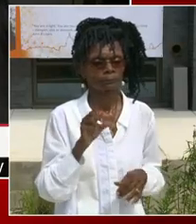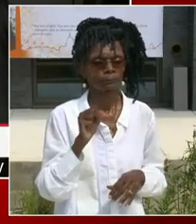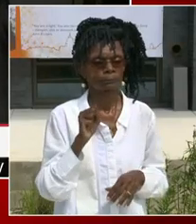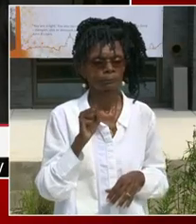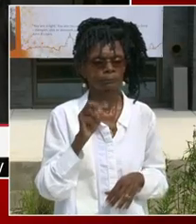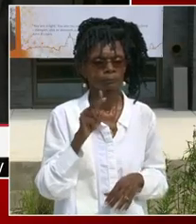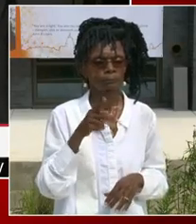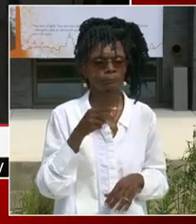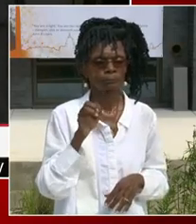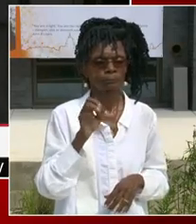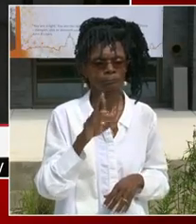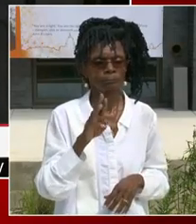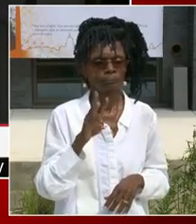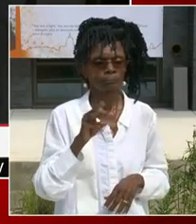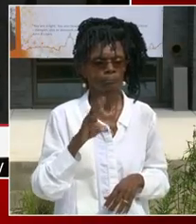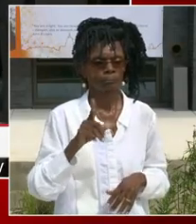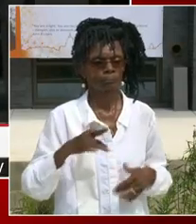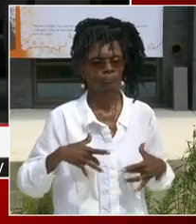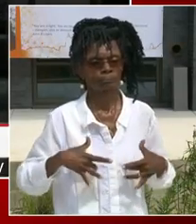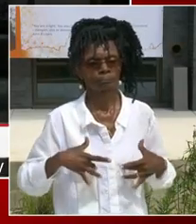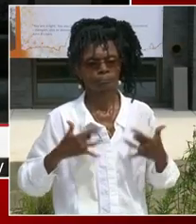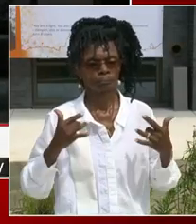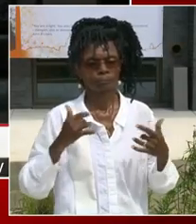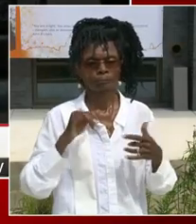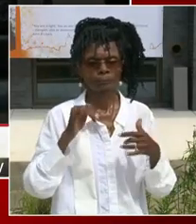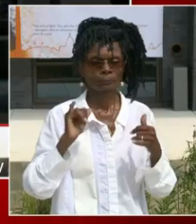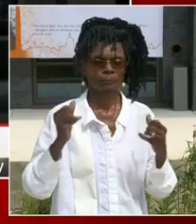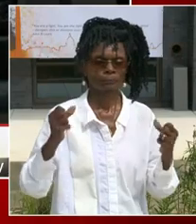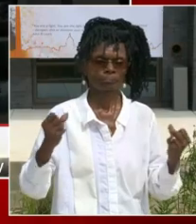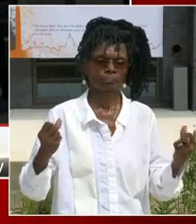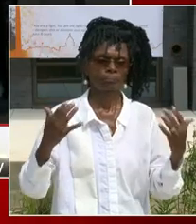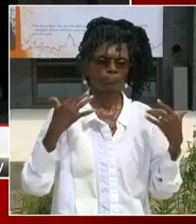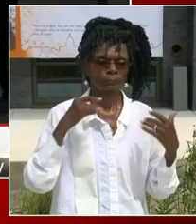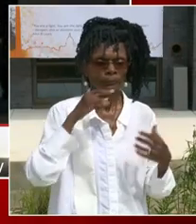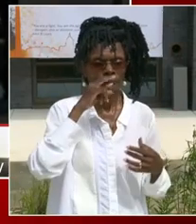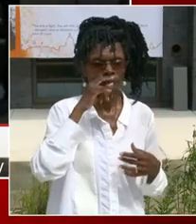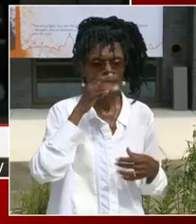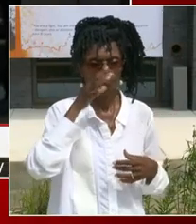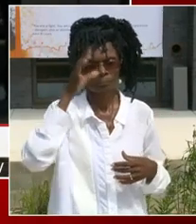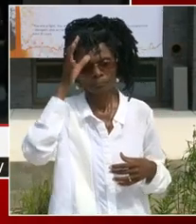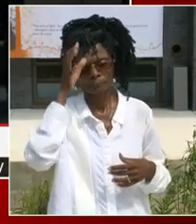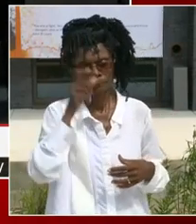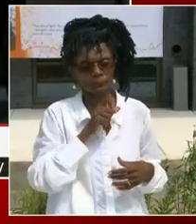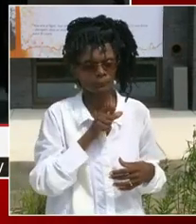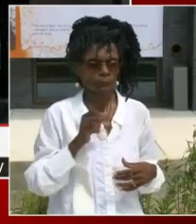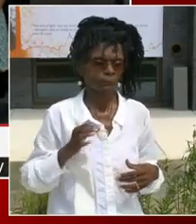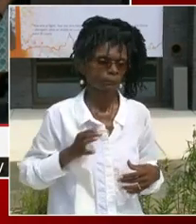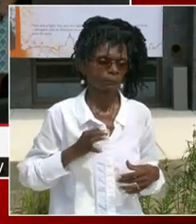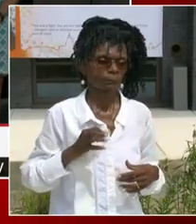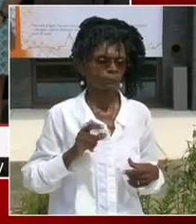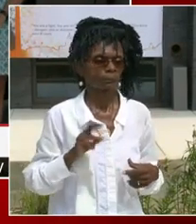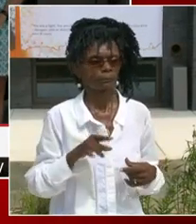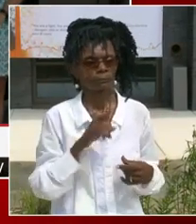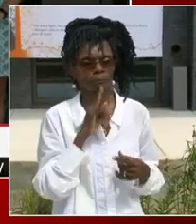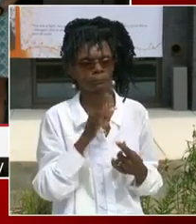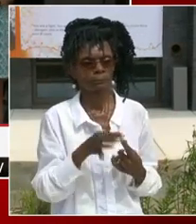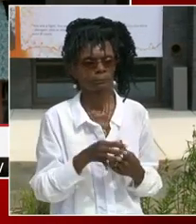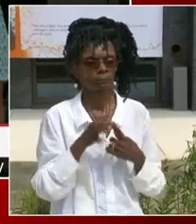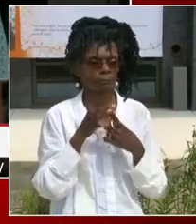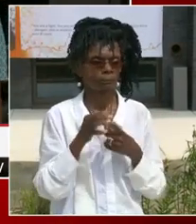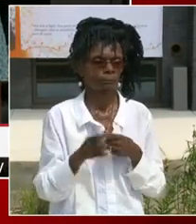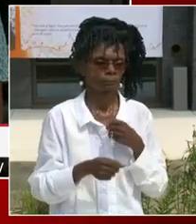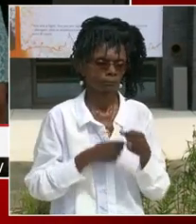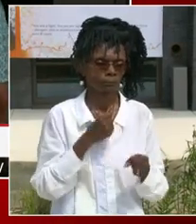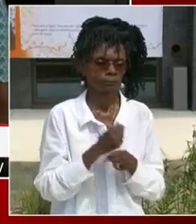school. And this is a special Super Bowl year for DCPS. So I want to acknowledge Chancellor Farabee,